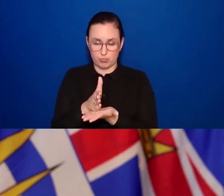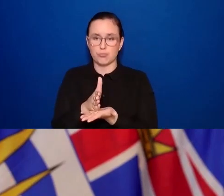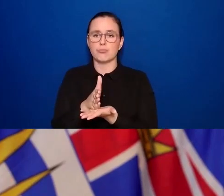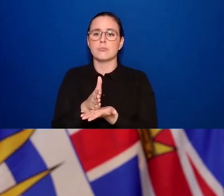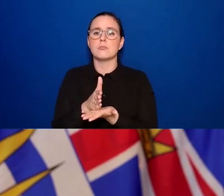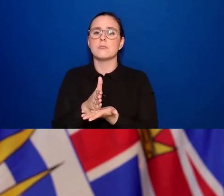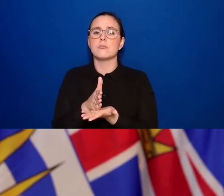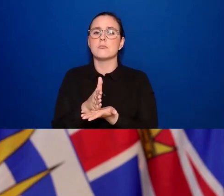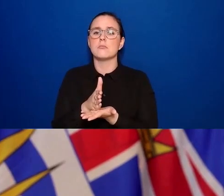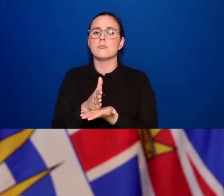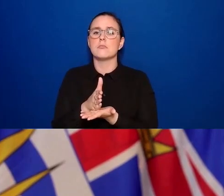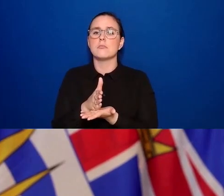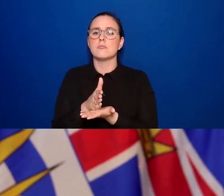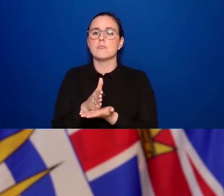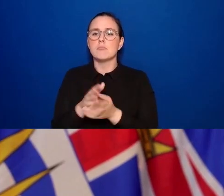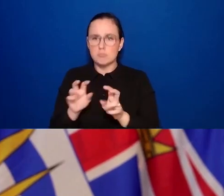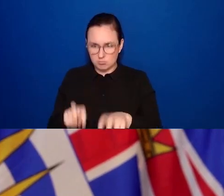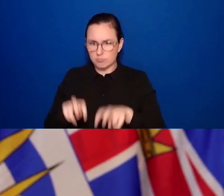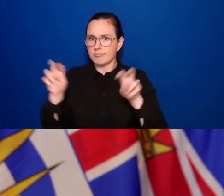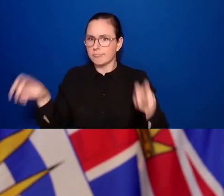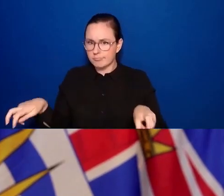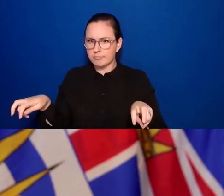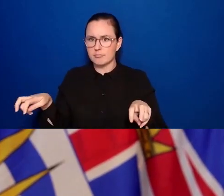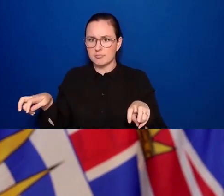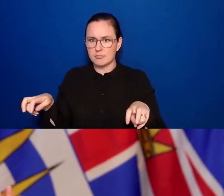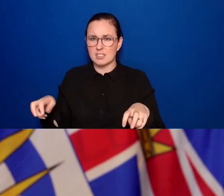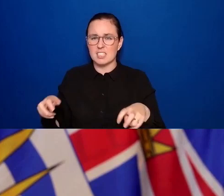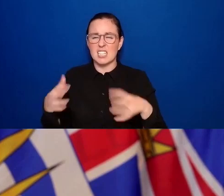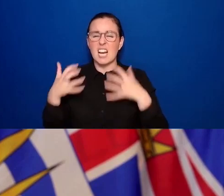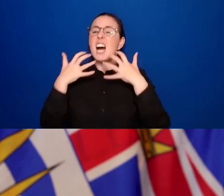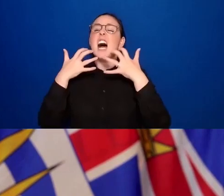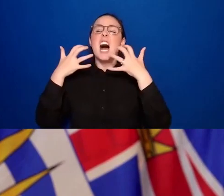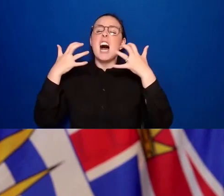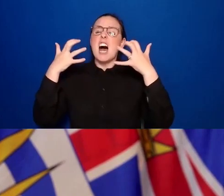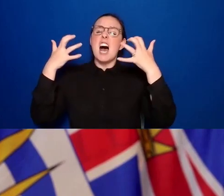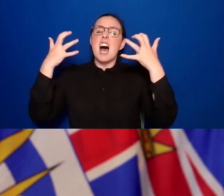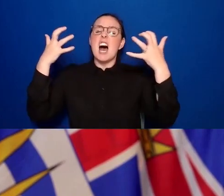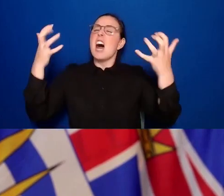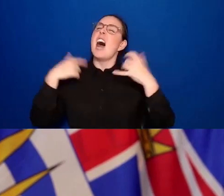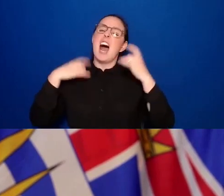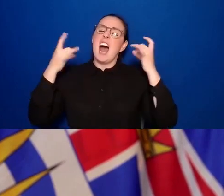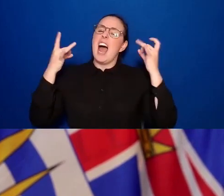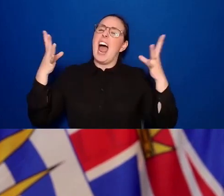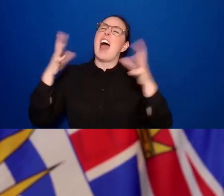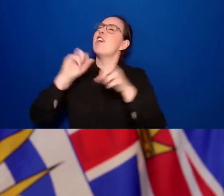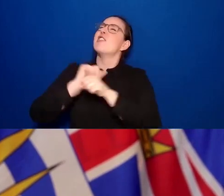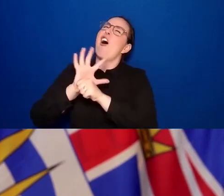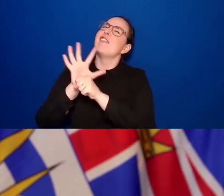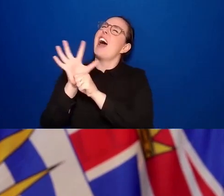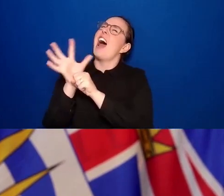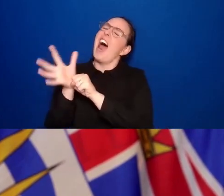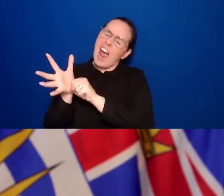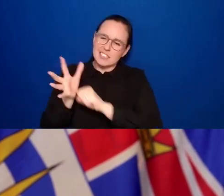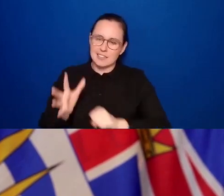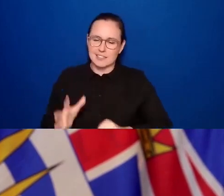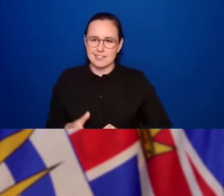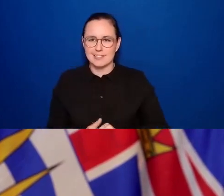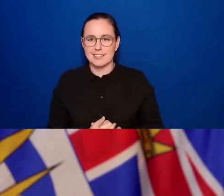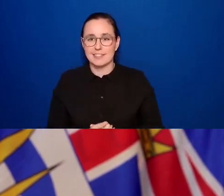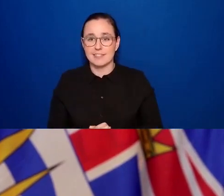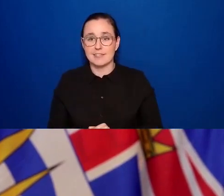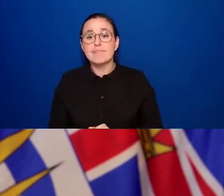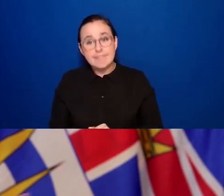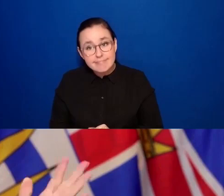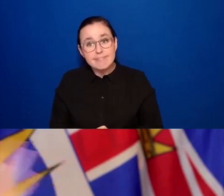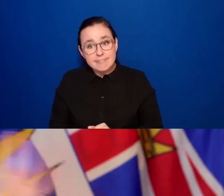our lungs, I hate COVID. And I think we can all identify with that. This has been hard. And so let's